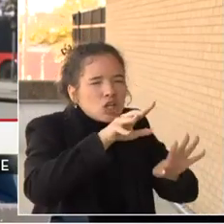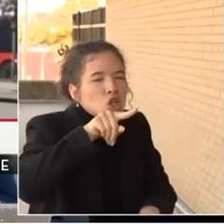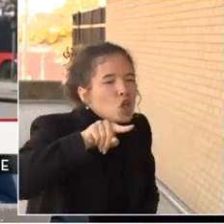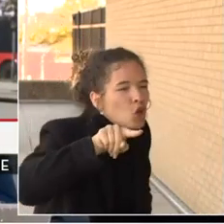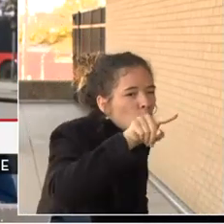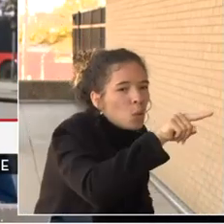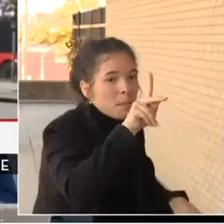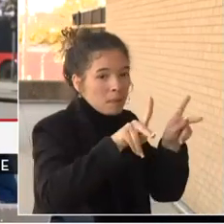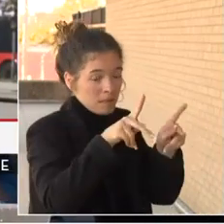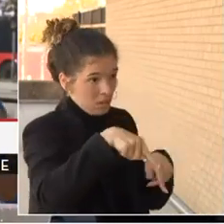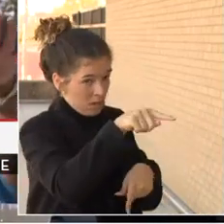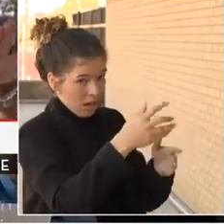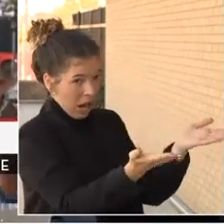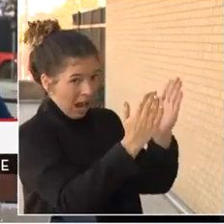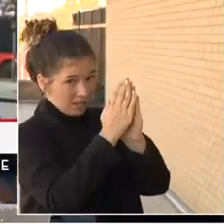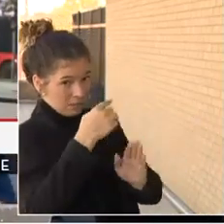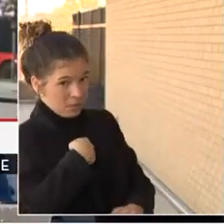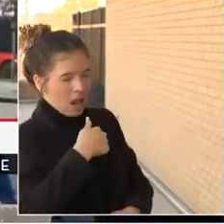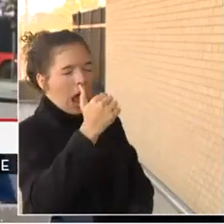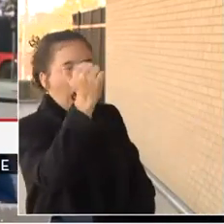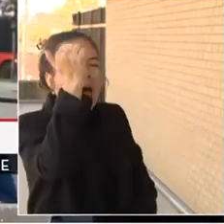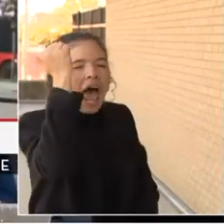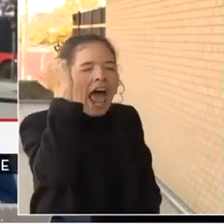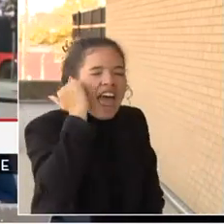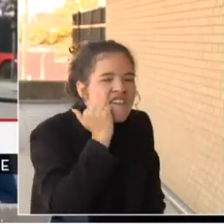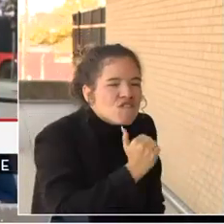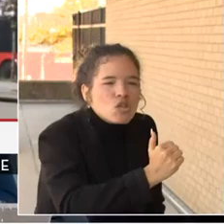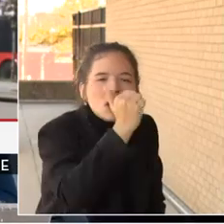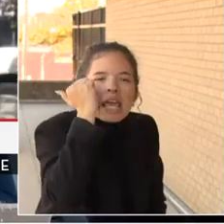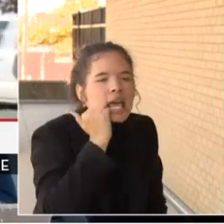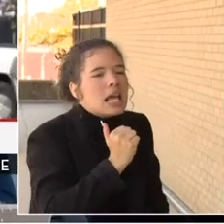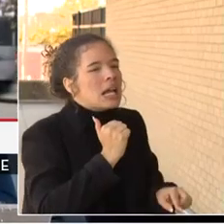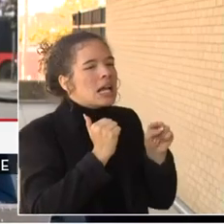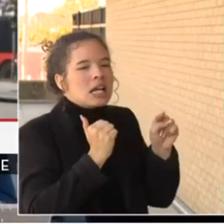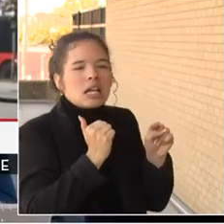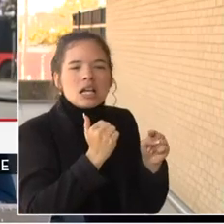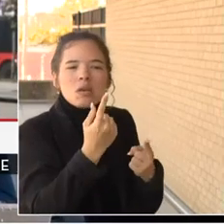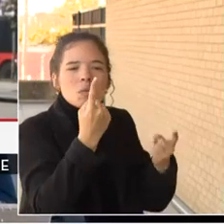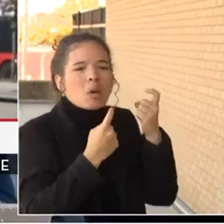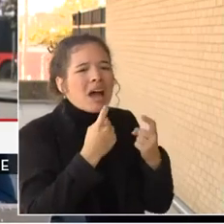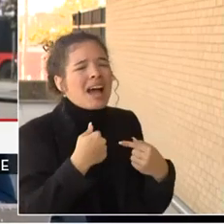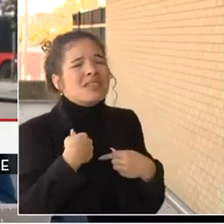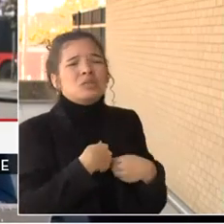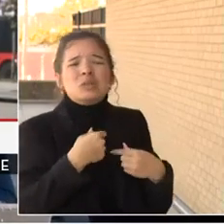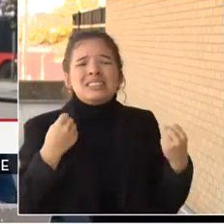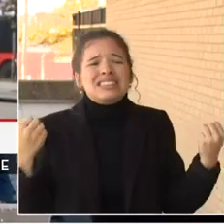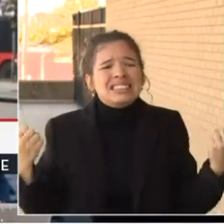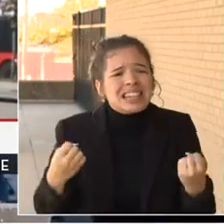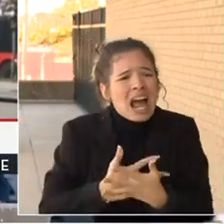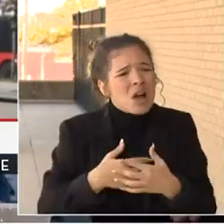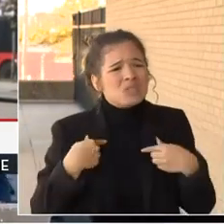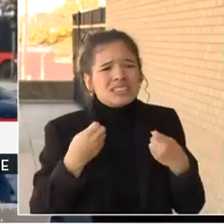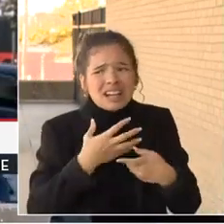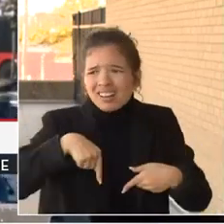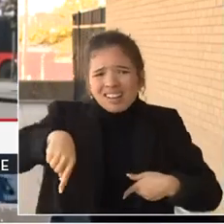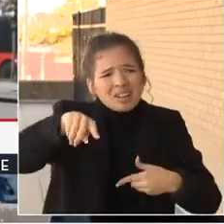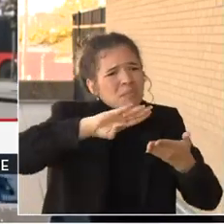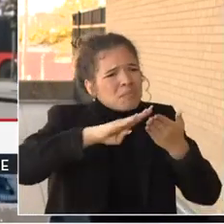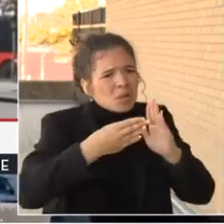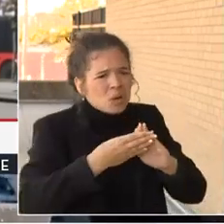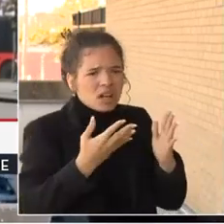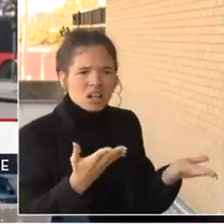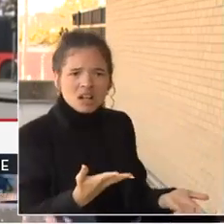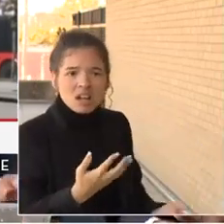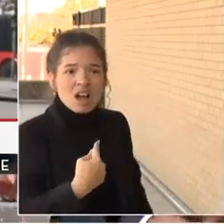every single day, like the first question you heard, we're scared in our communities. I was at a community meeting in Ward